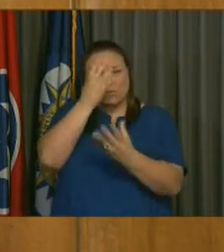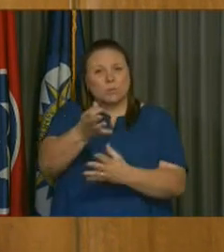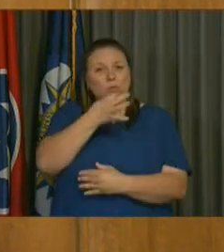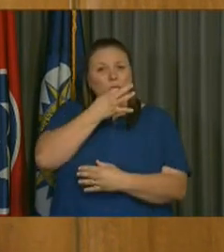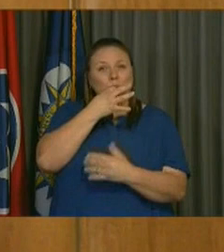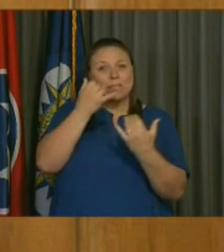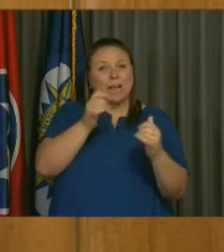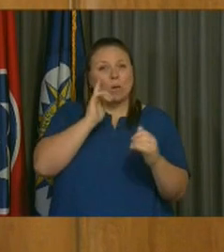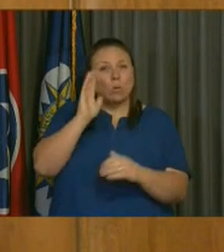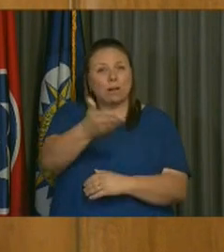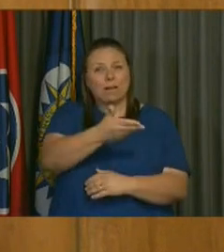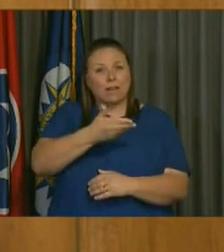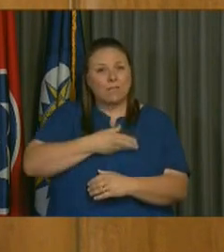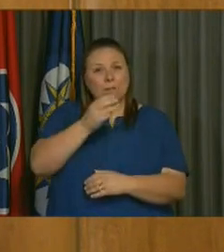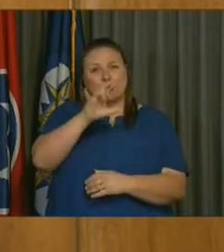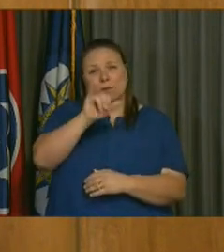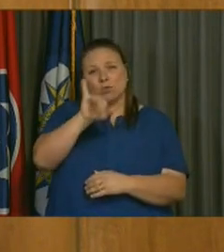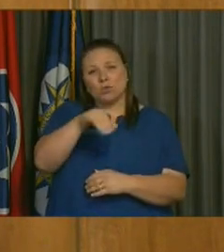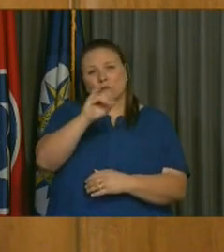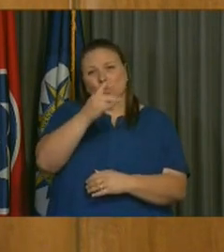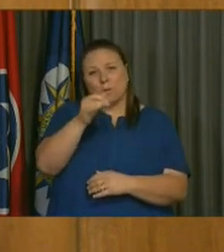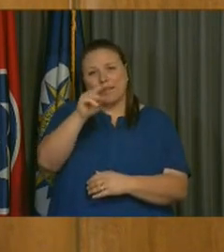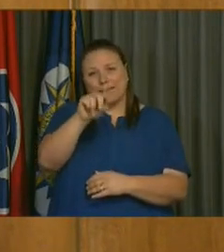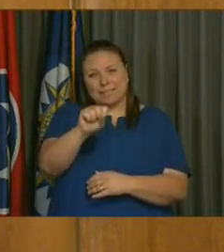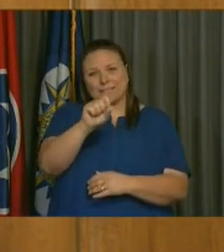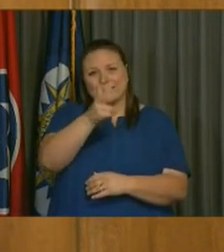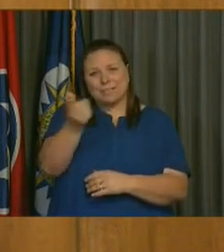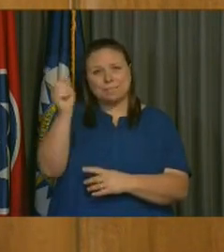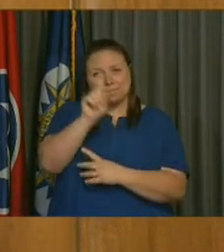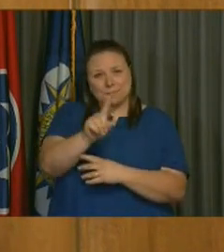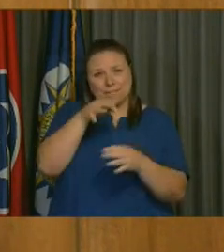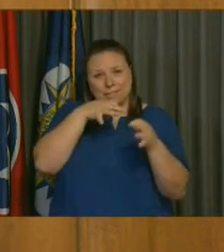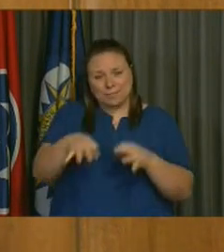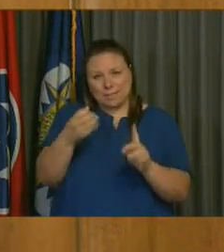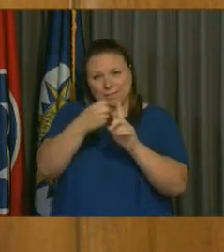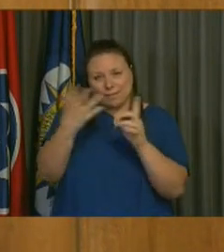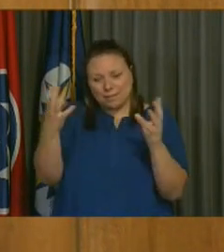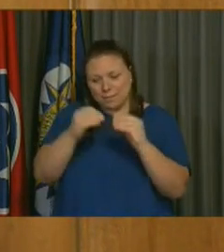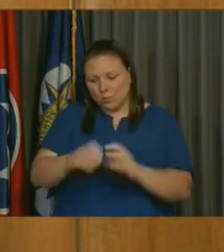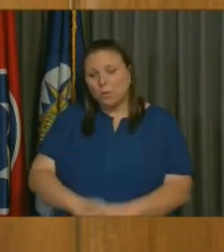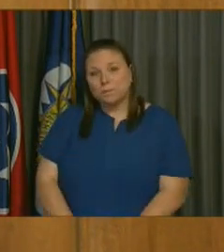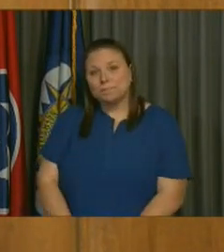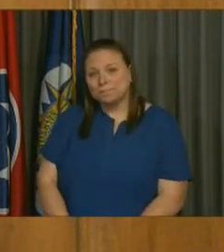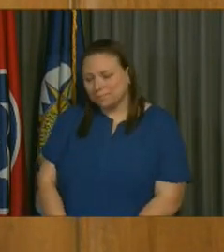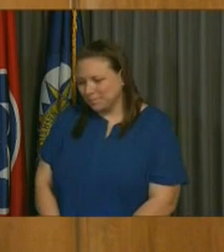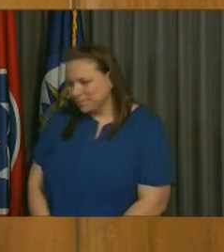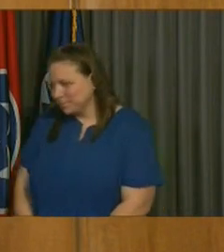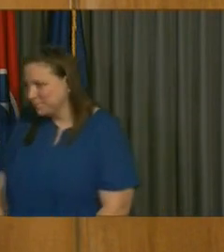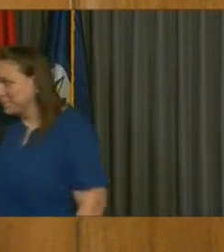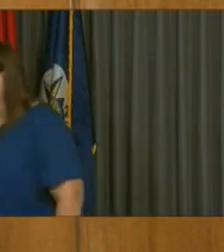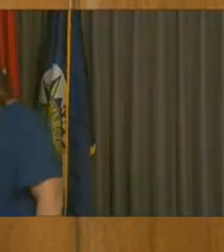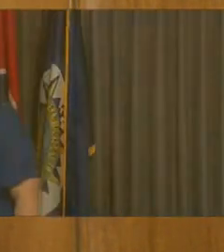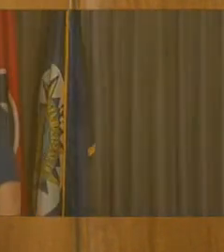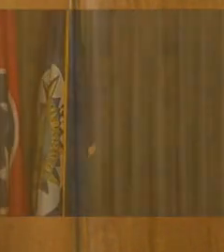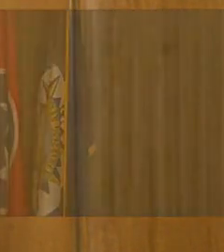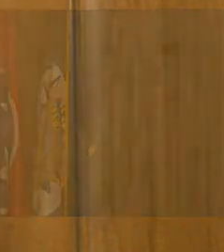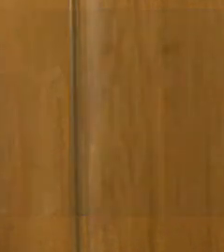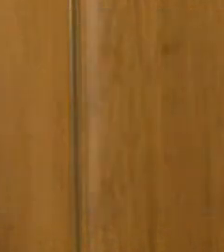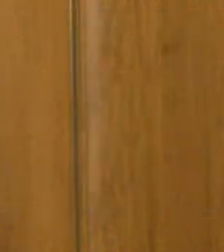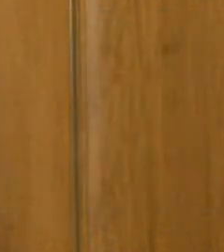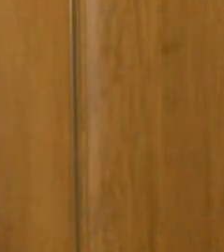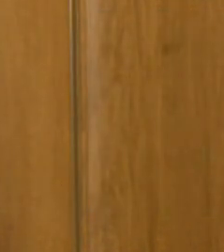And with that, I'm going to invite Mary Jo Wiggins to join the podium and explain our relief funding and where we stand with that. Mary Jo.